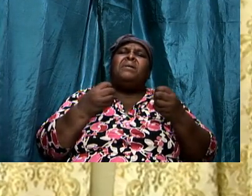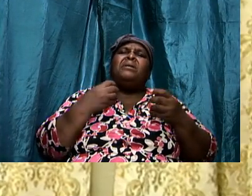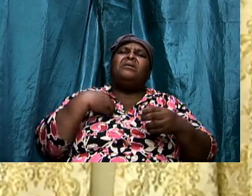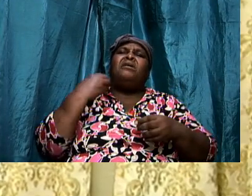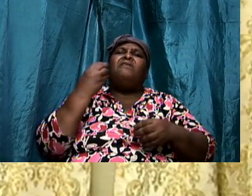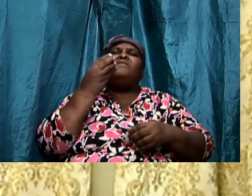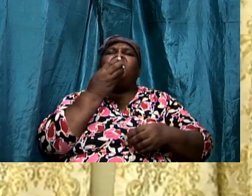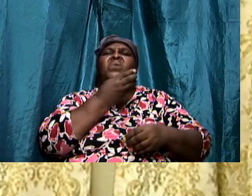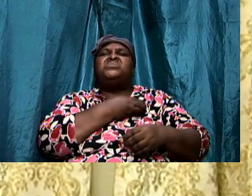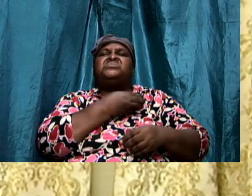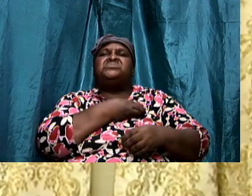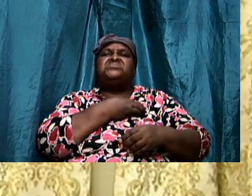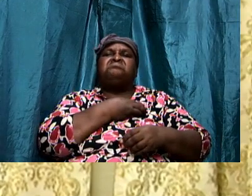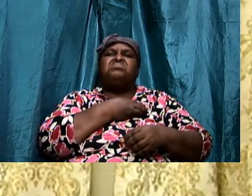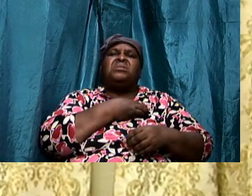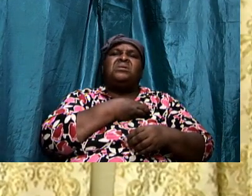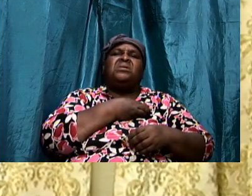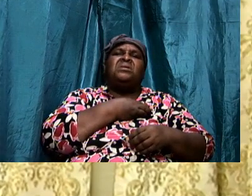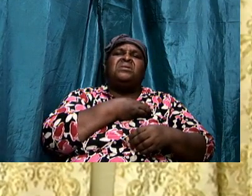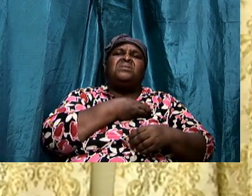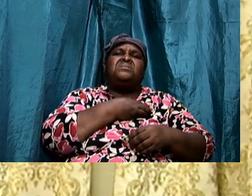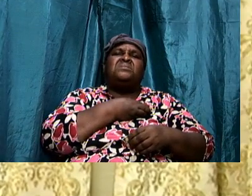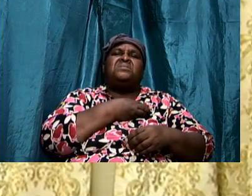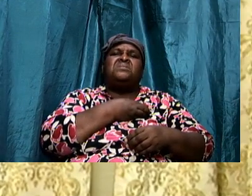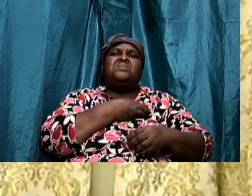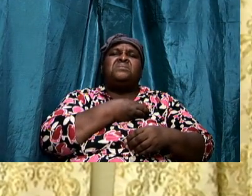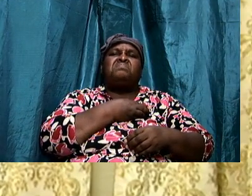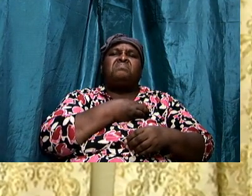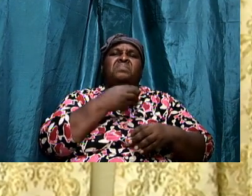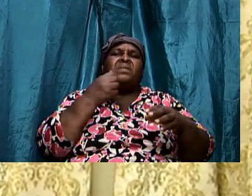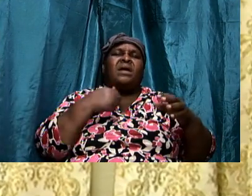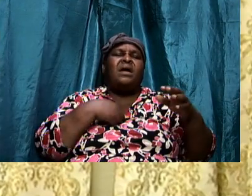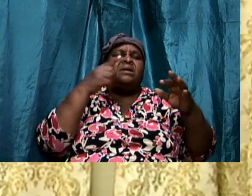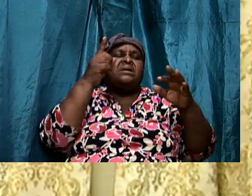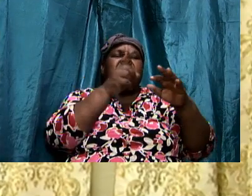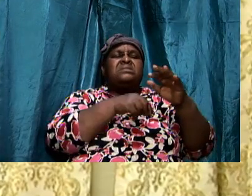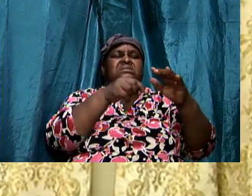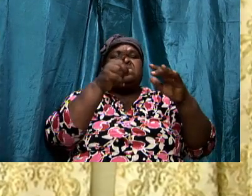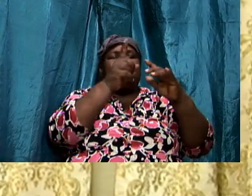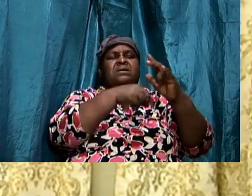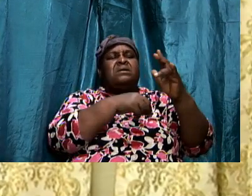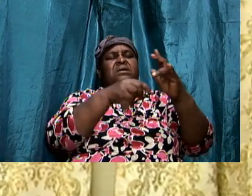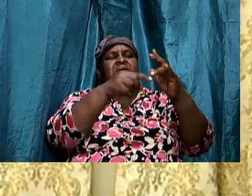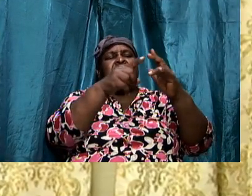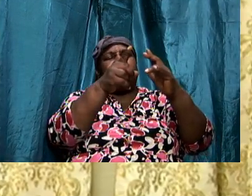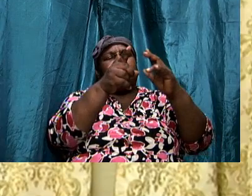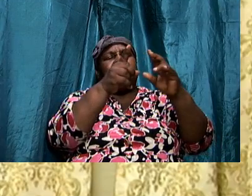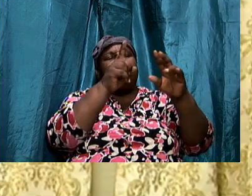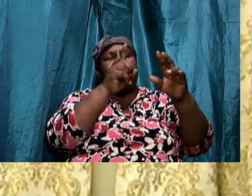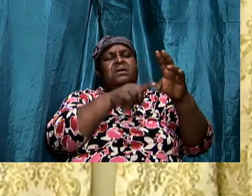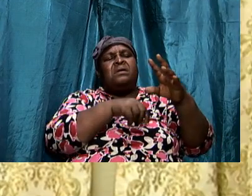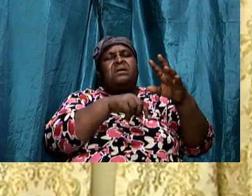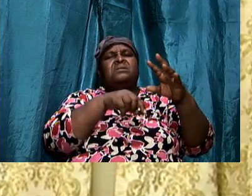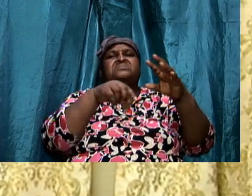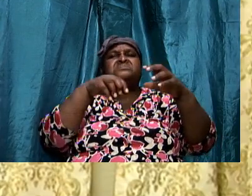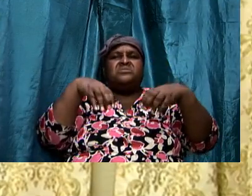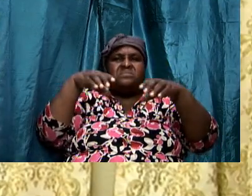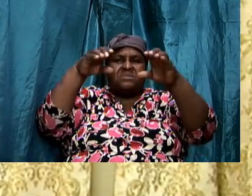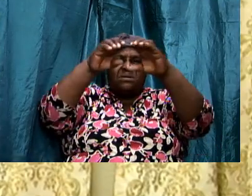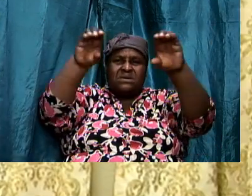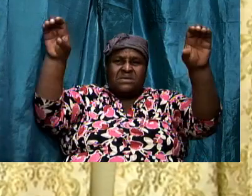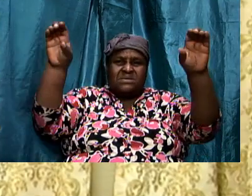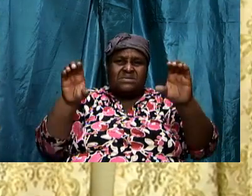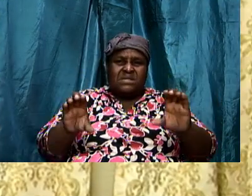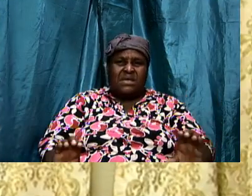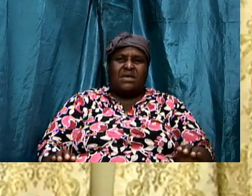because i really want those particular points to jump at us when we meet again because there